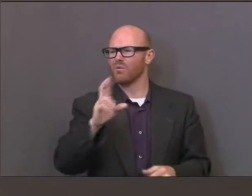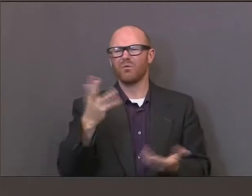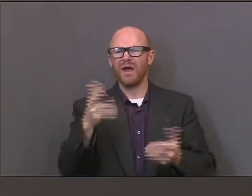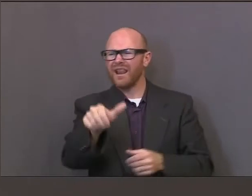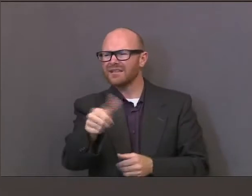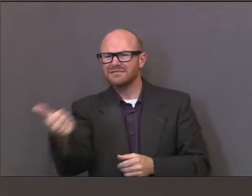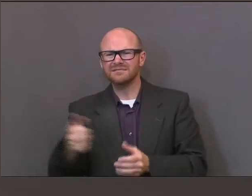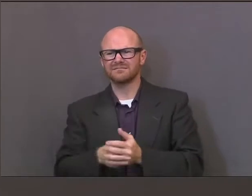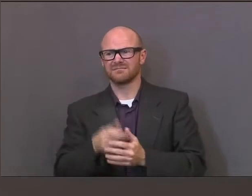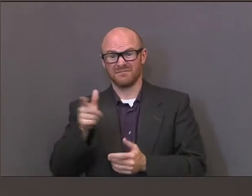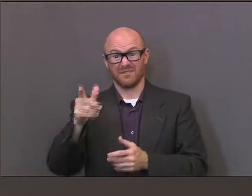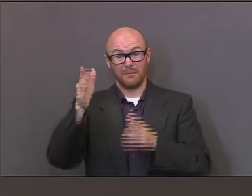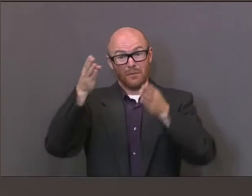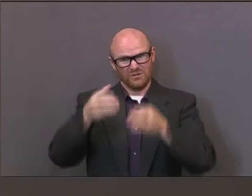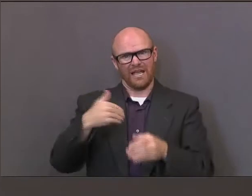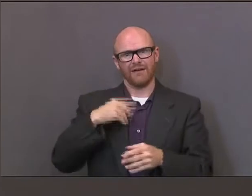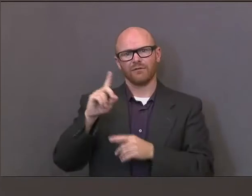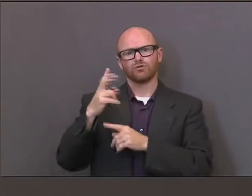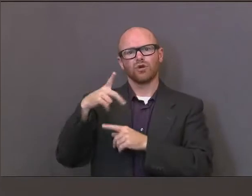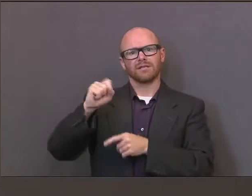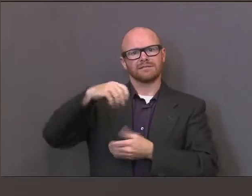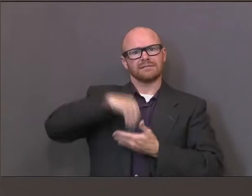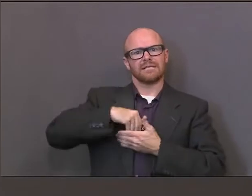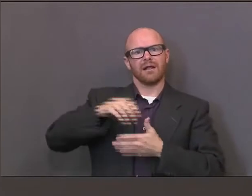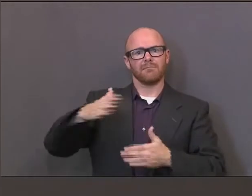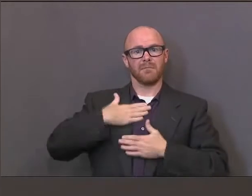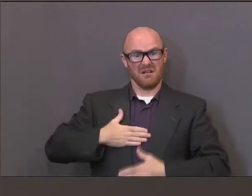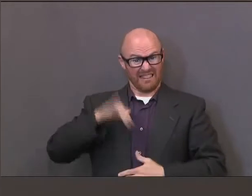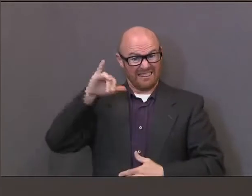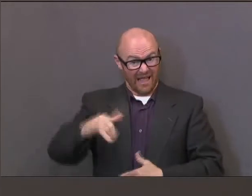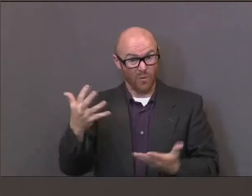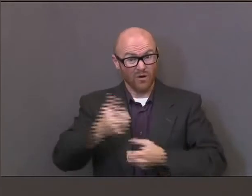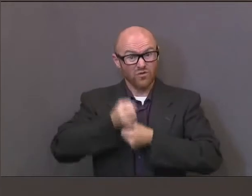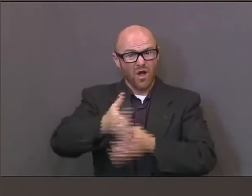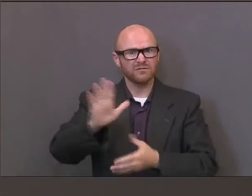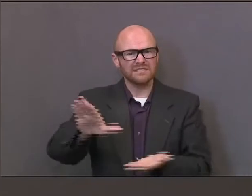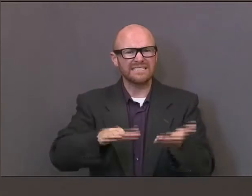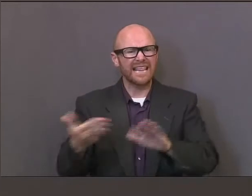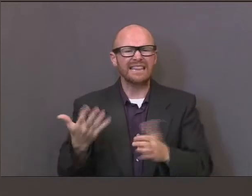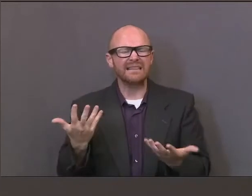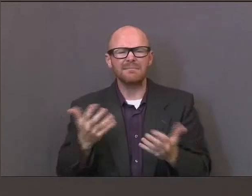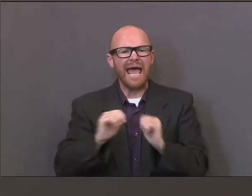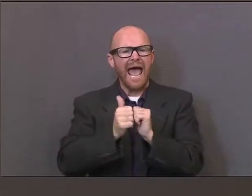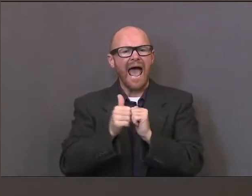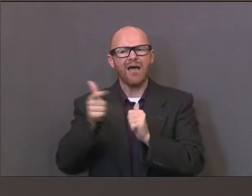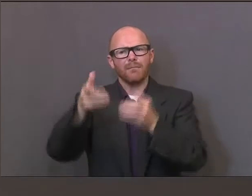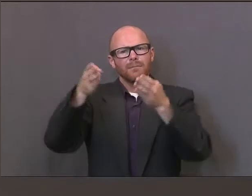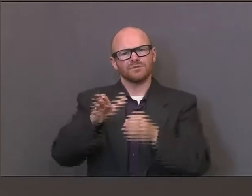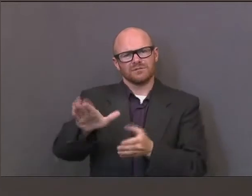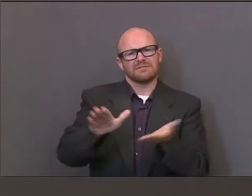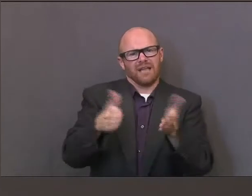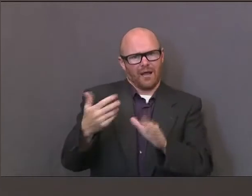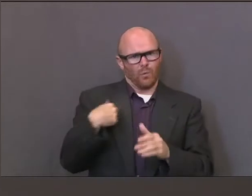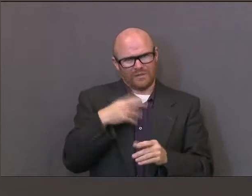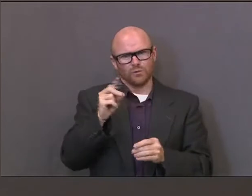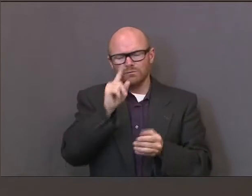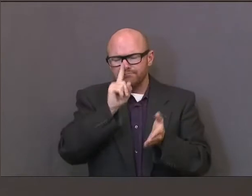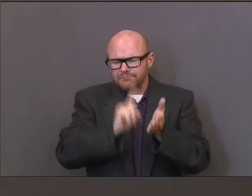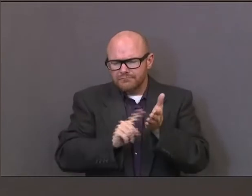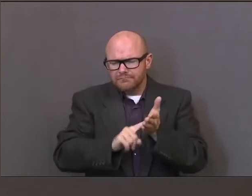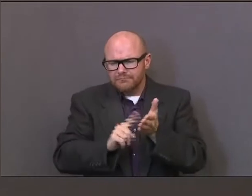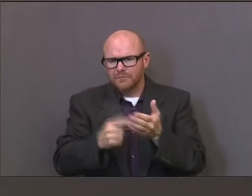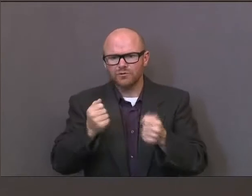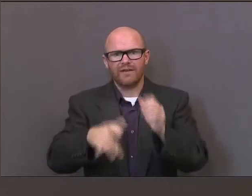involves sorting out a variety of potential causes of death to identify the cause of death in a given individual's case.